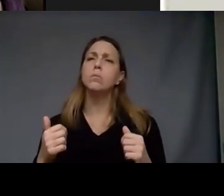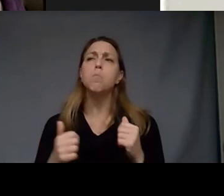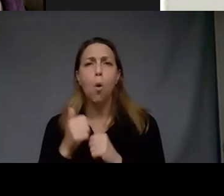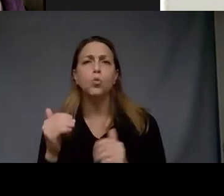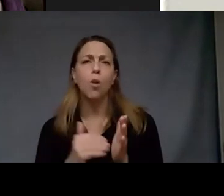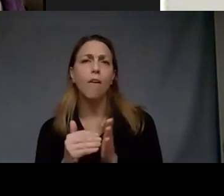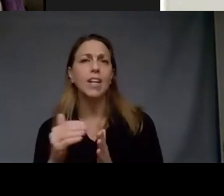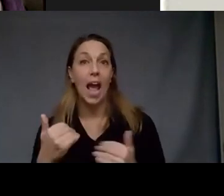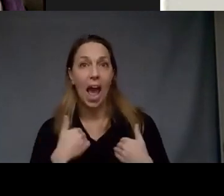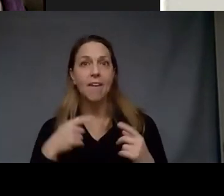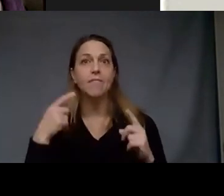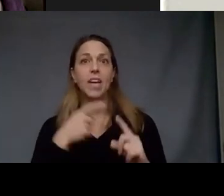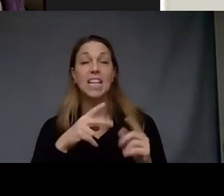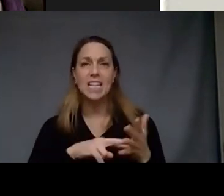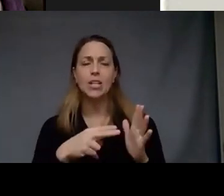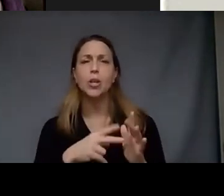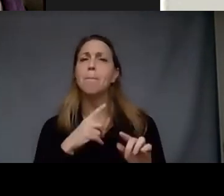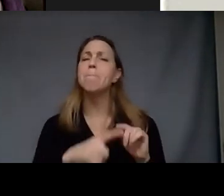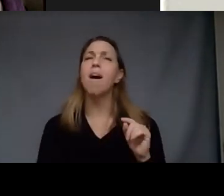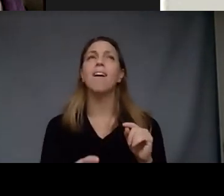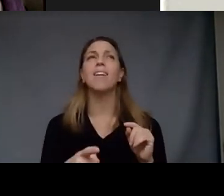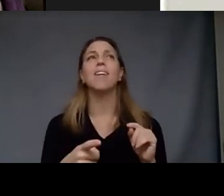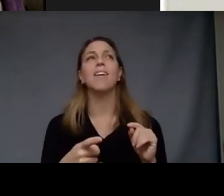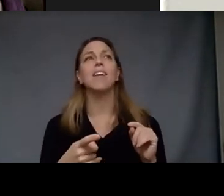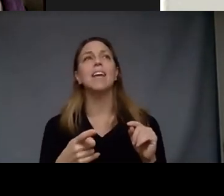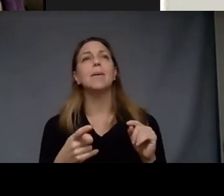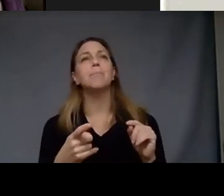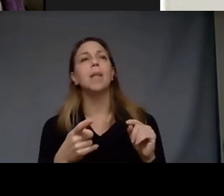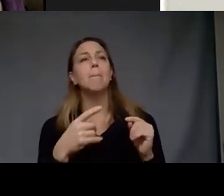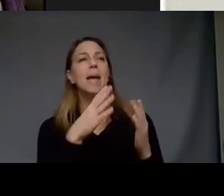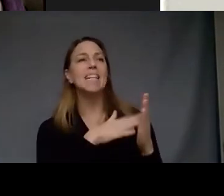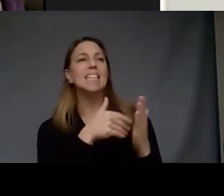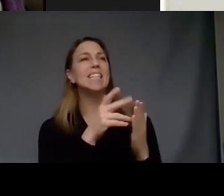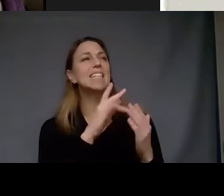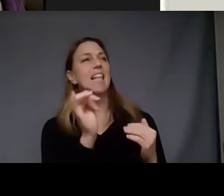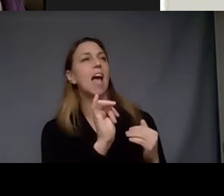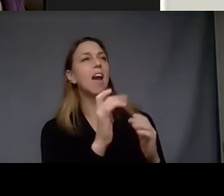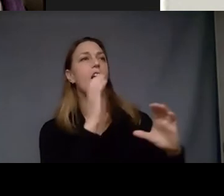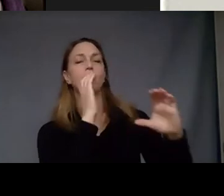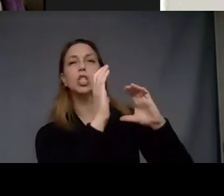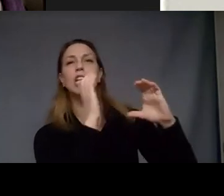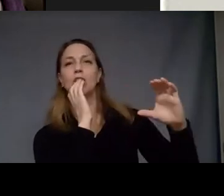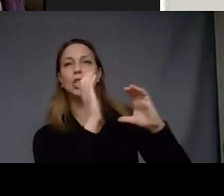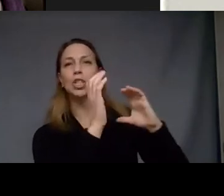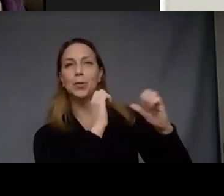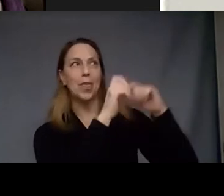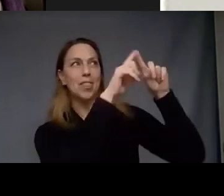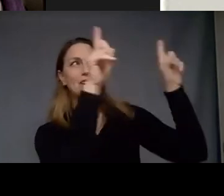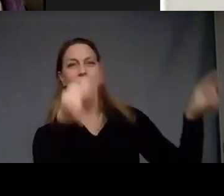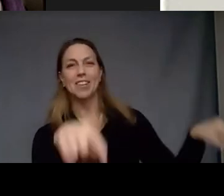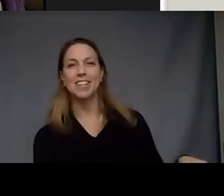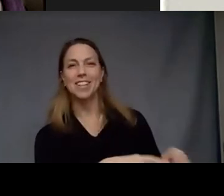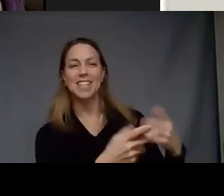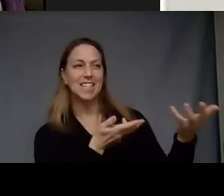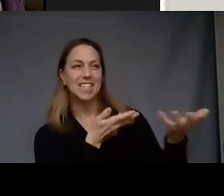but doing a painting is like having a conversation and you're having a great conversation